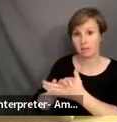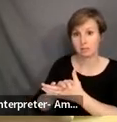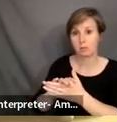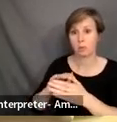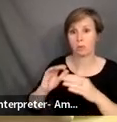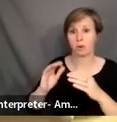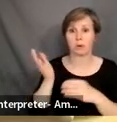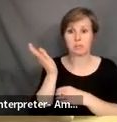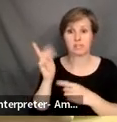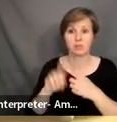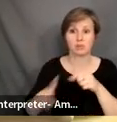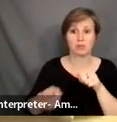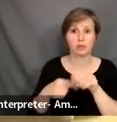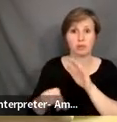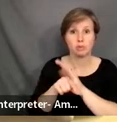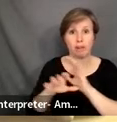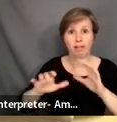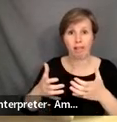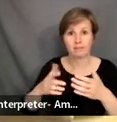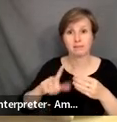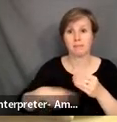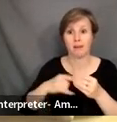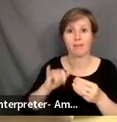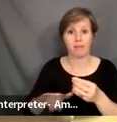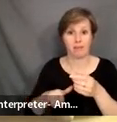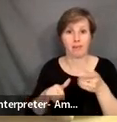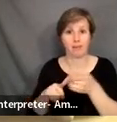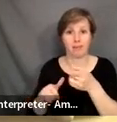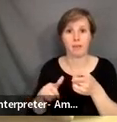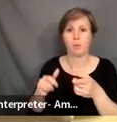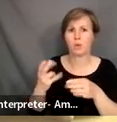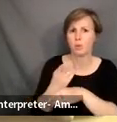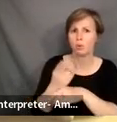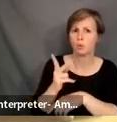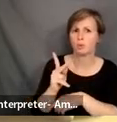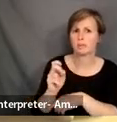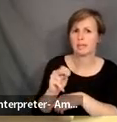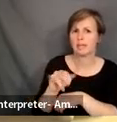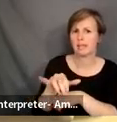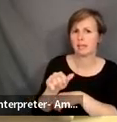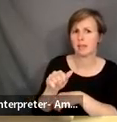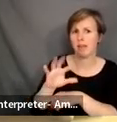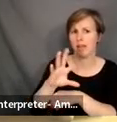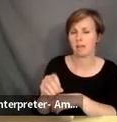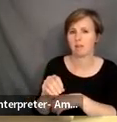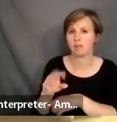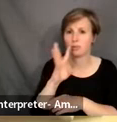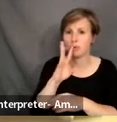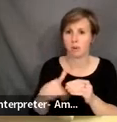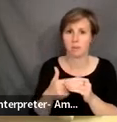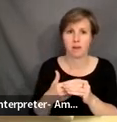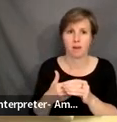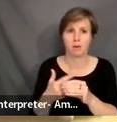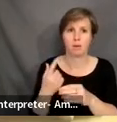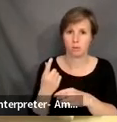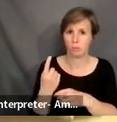grade classroom on anti-racism. And we were using Kenya, Africa. And so we talked about the Maasai tribe in Africa